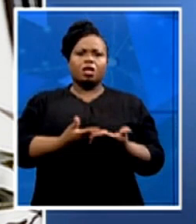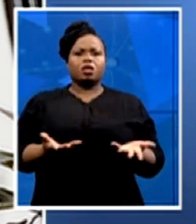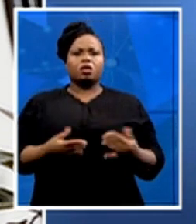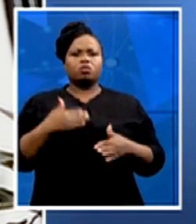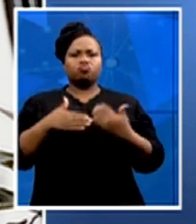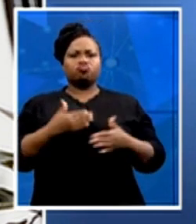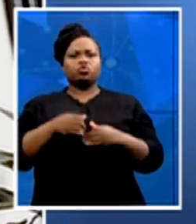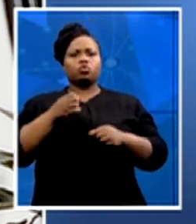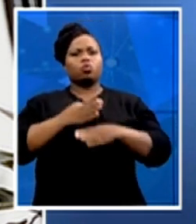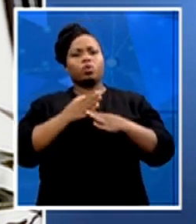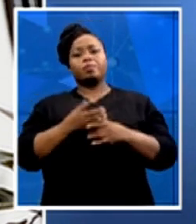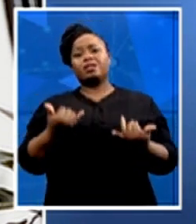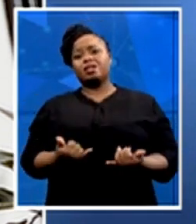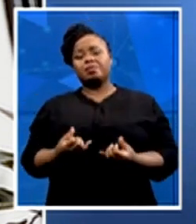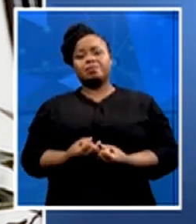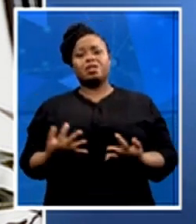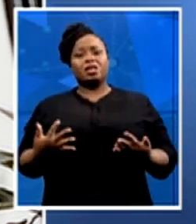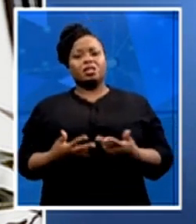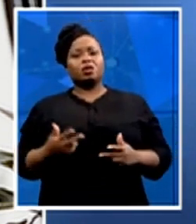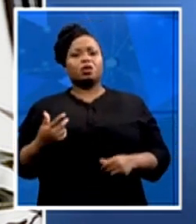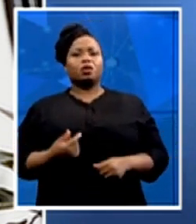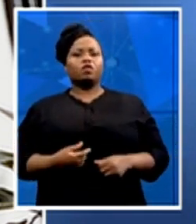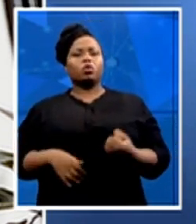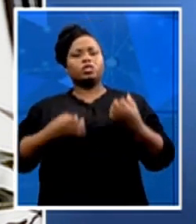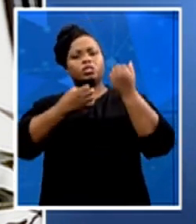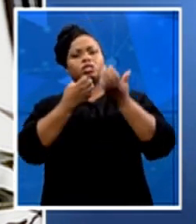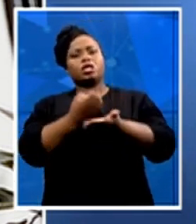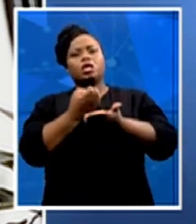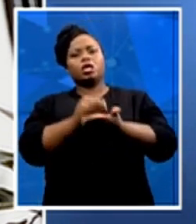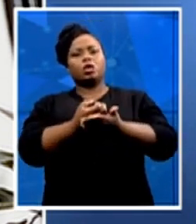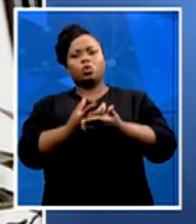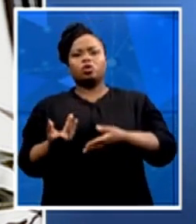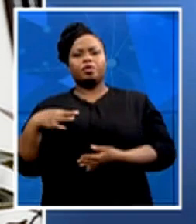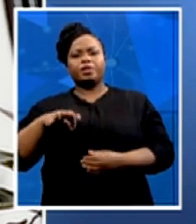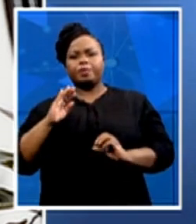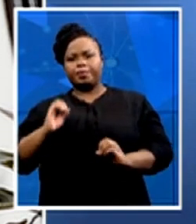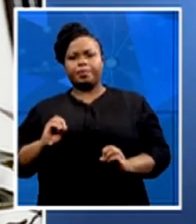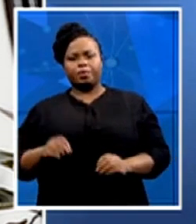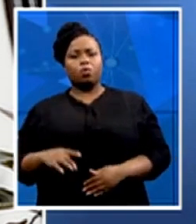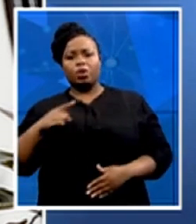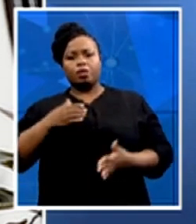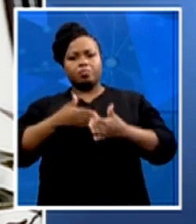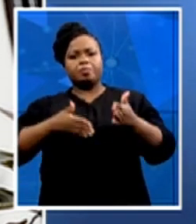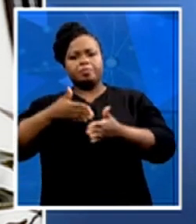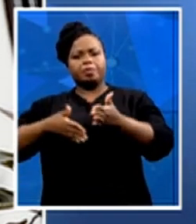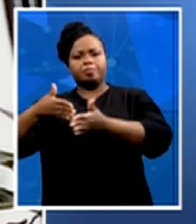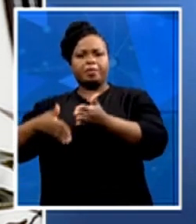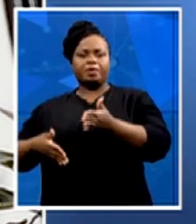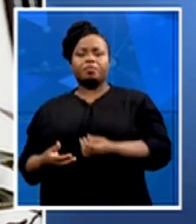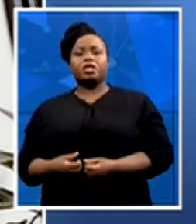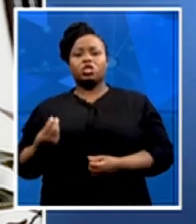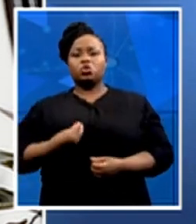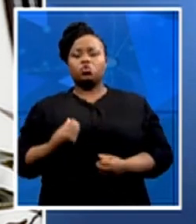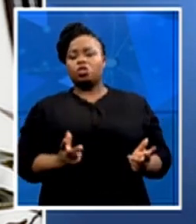periphery of this economy, not only without access, but structurally left out and kept out. And so it's indeed